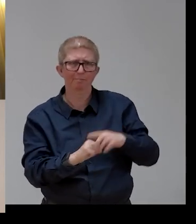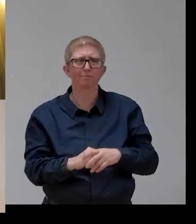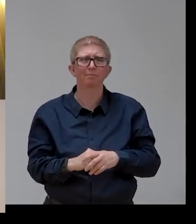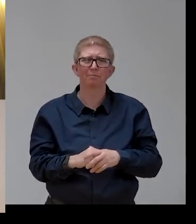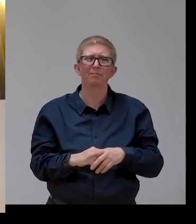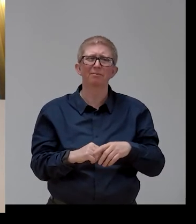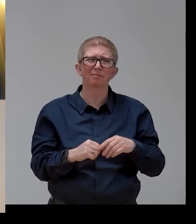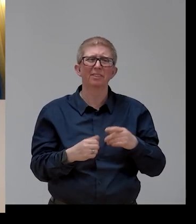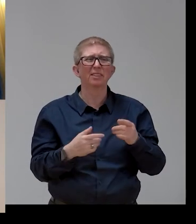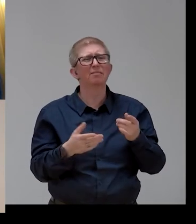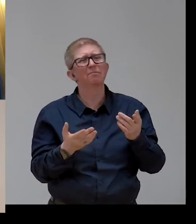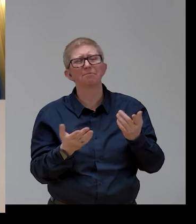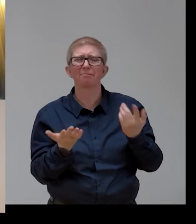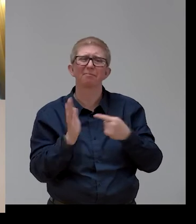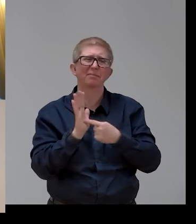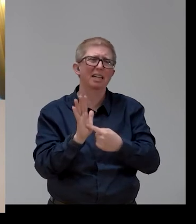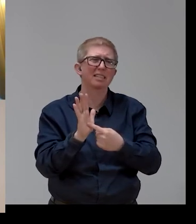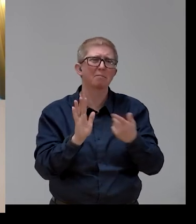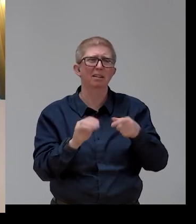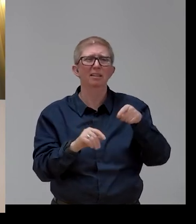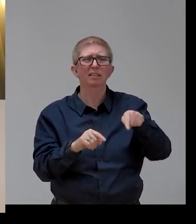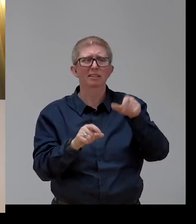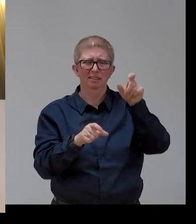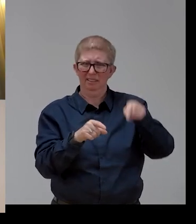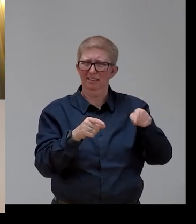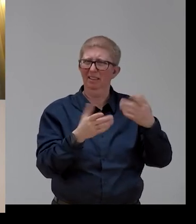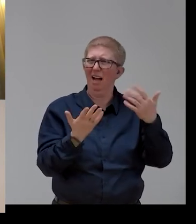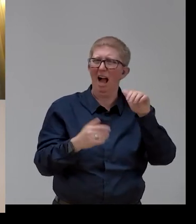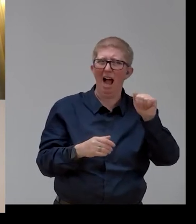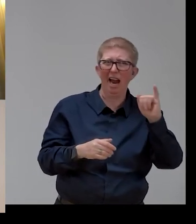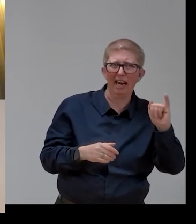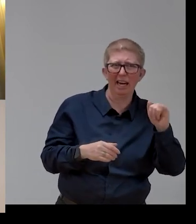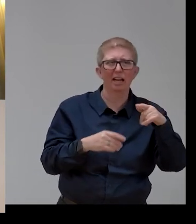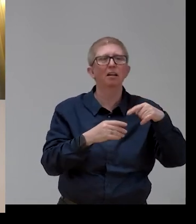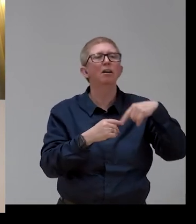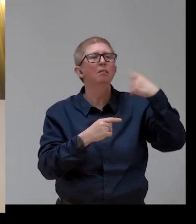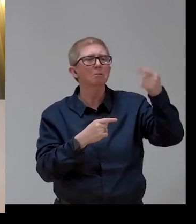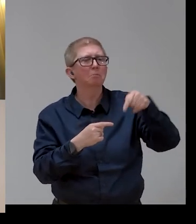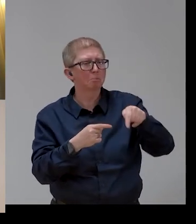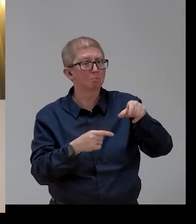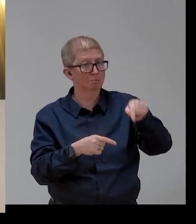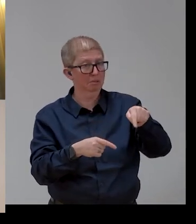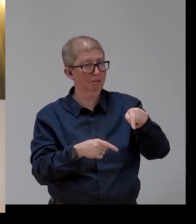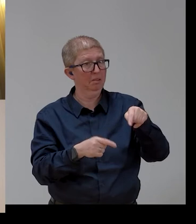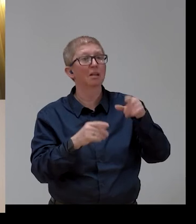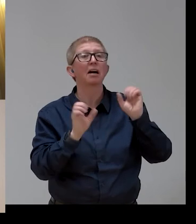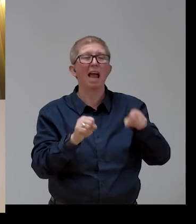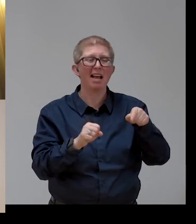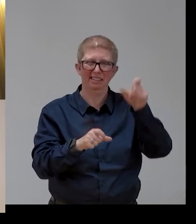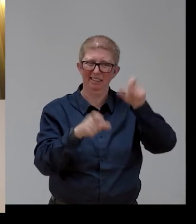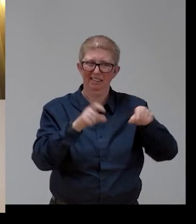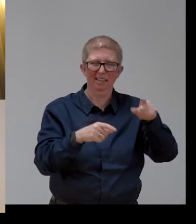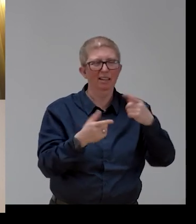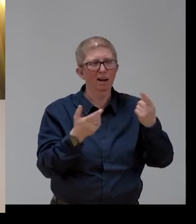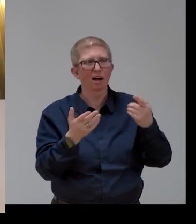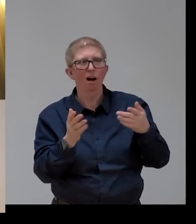recruiting, for example, artificial intelligence is now being used to recruit people online, that they do not create new forms of discrimination